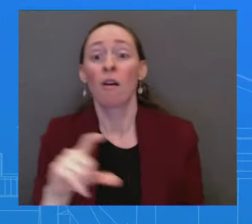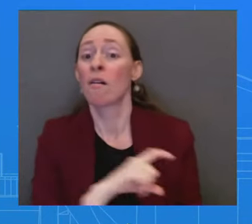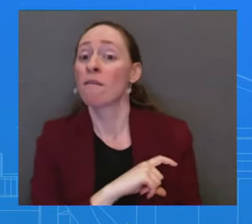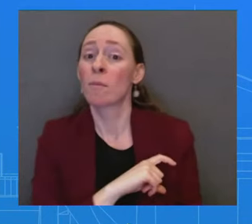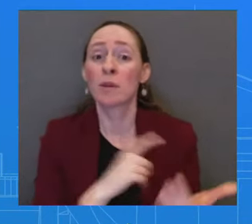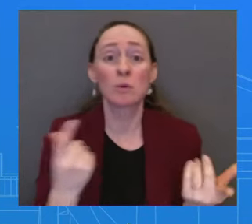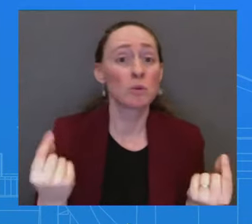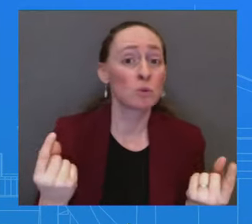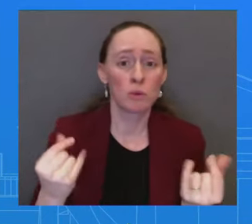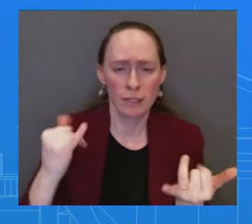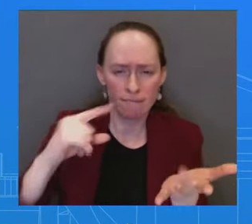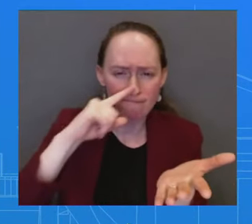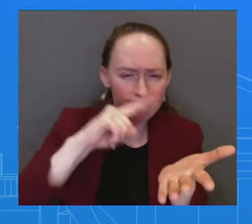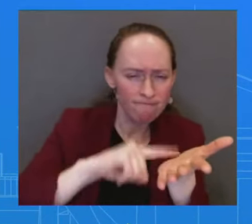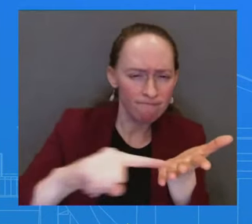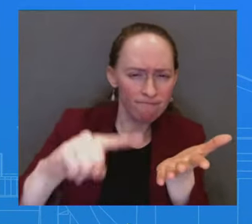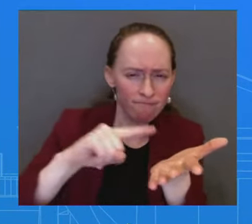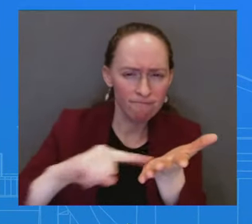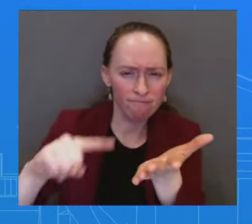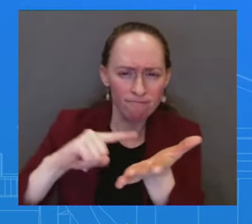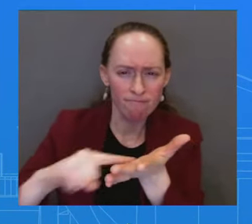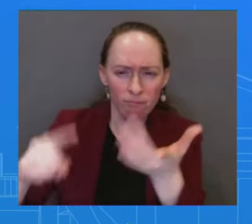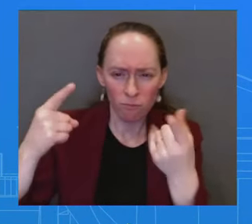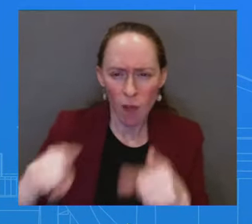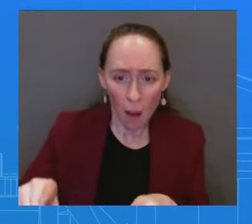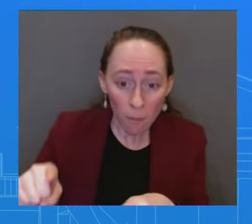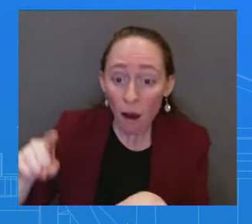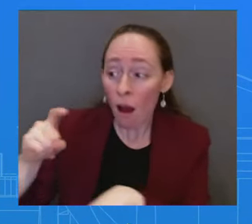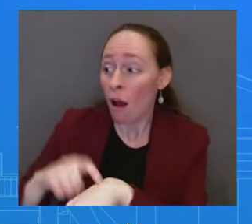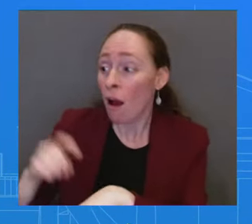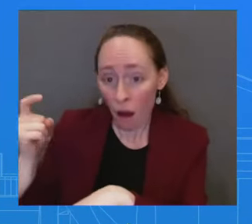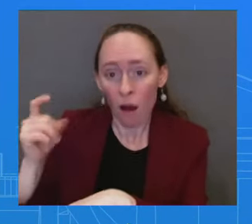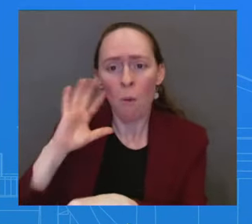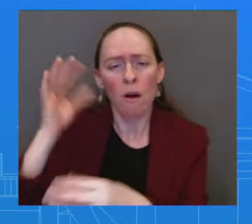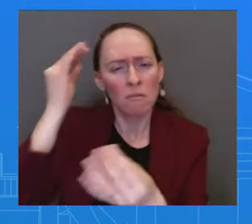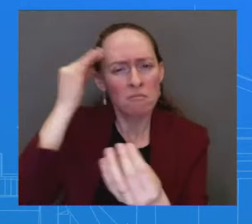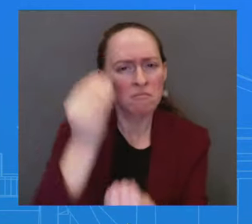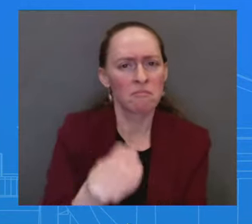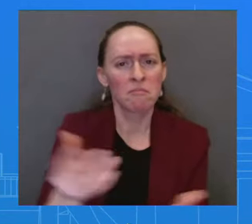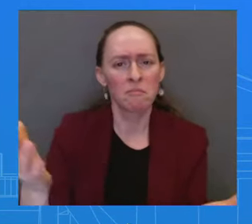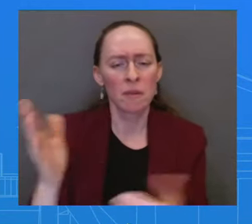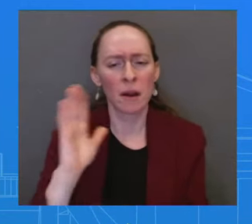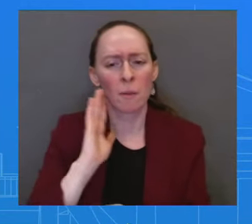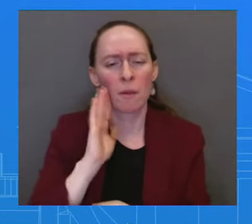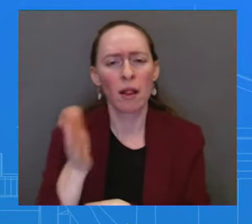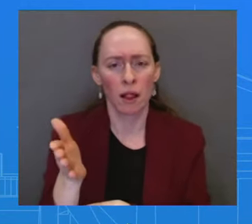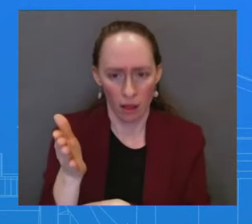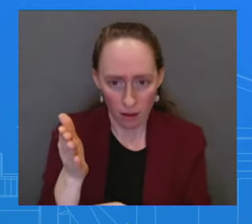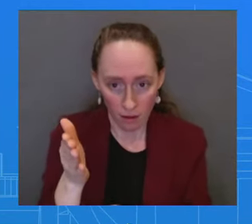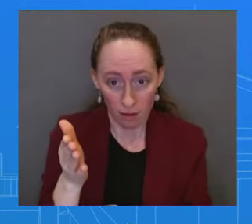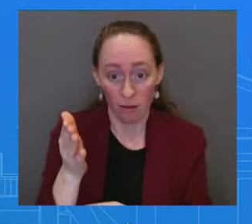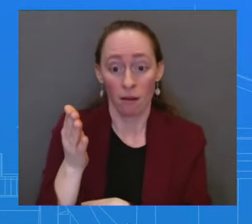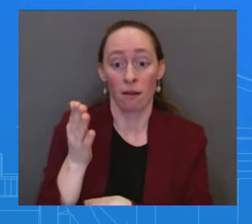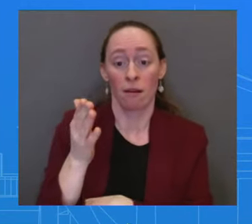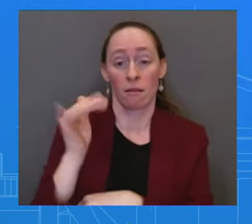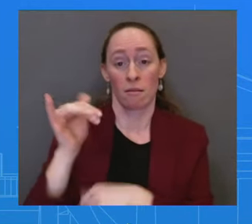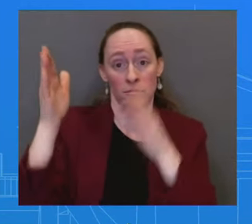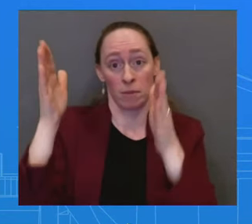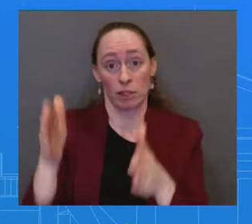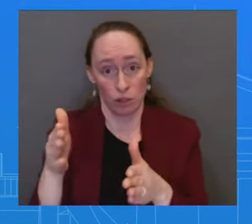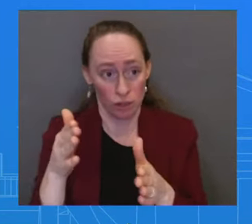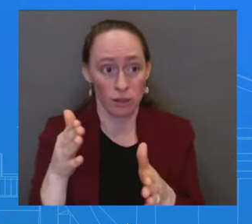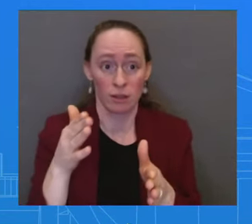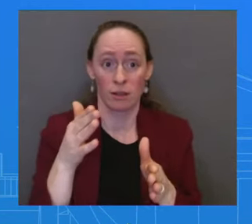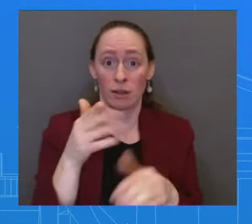As law enforcement has stated, the shooter appears to have died of self-inflicted gunshot wounds. This recently, this